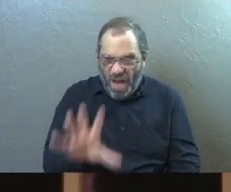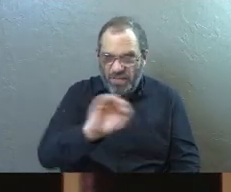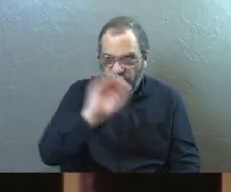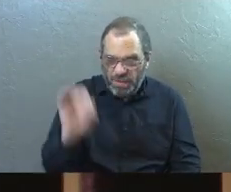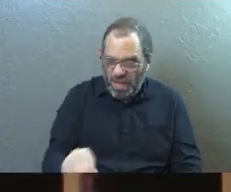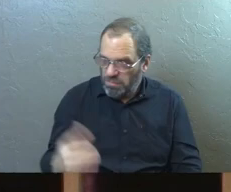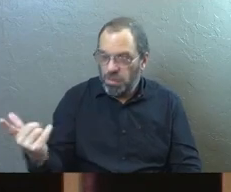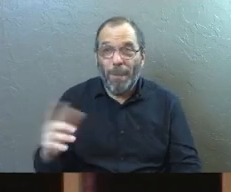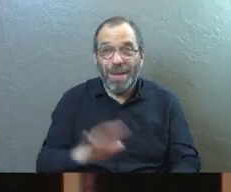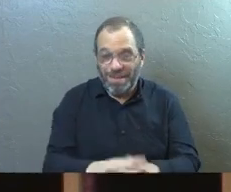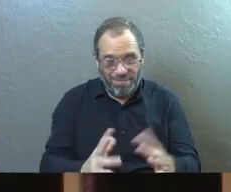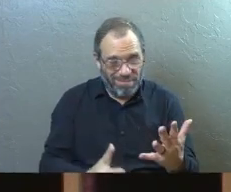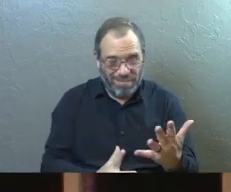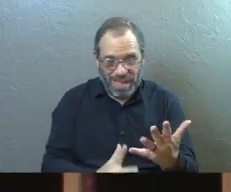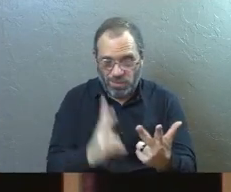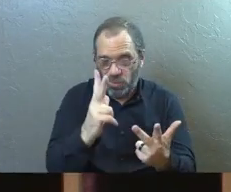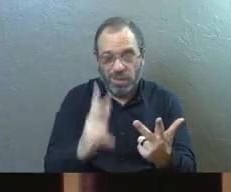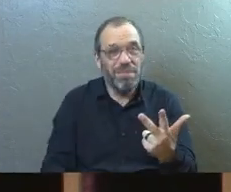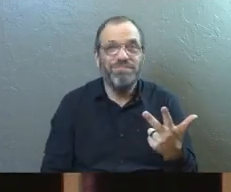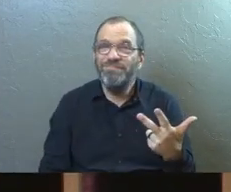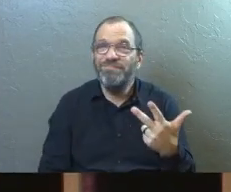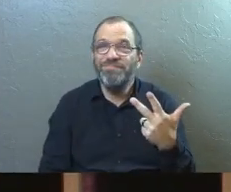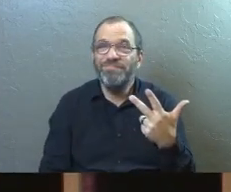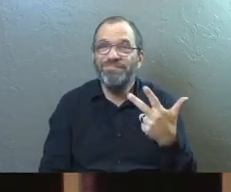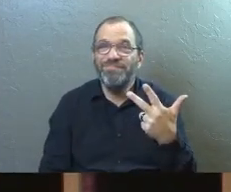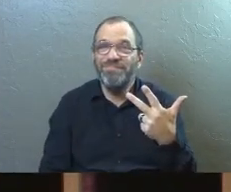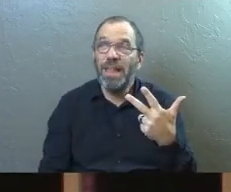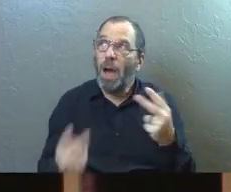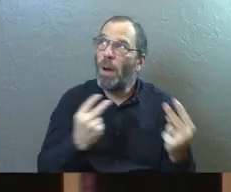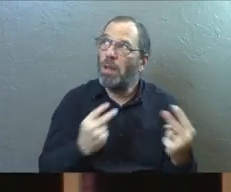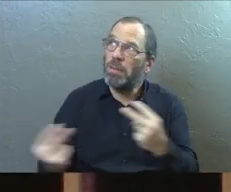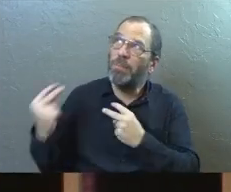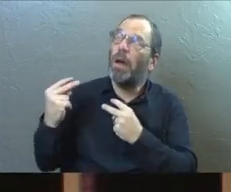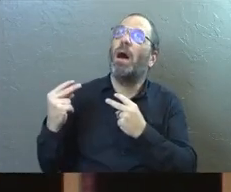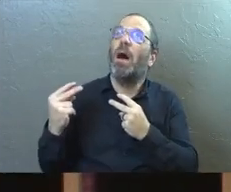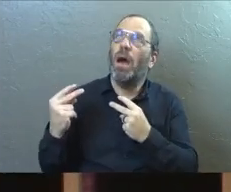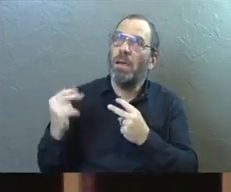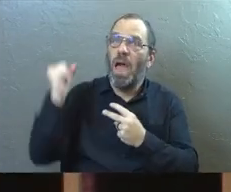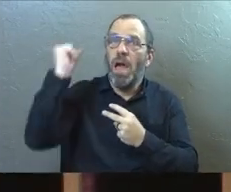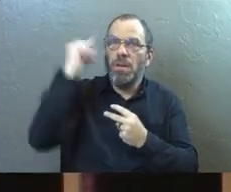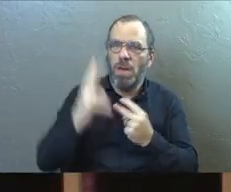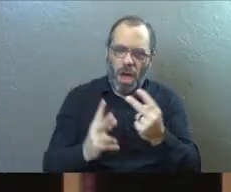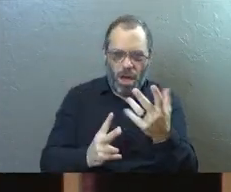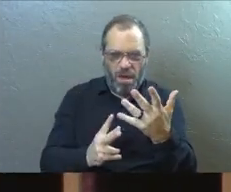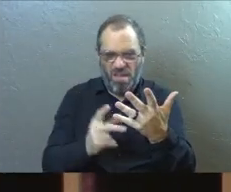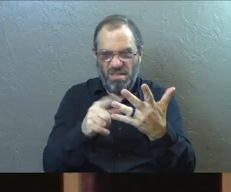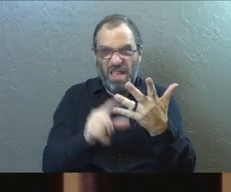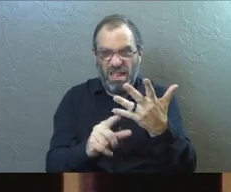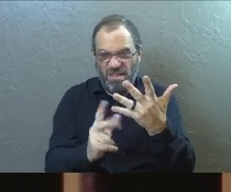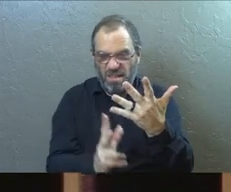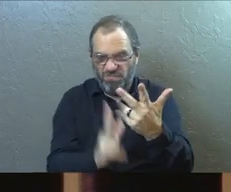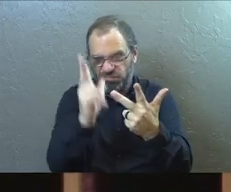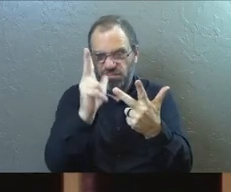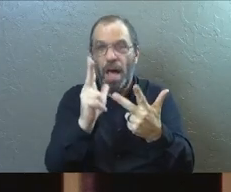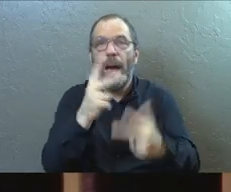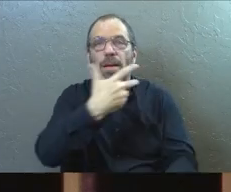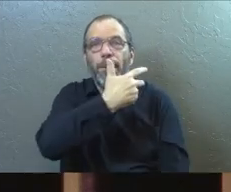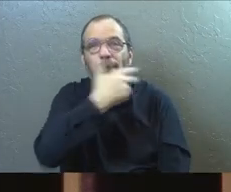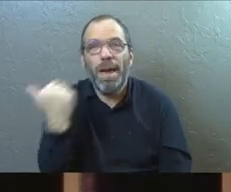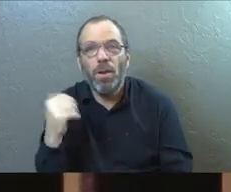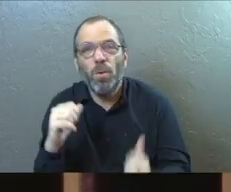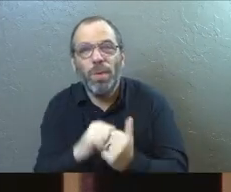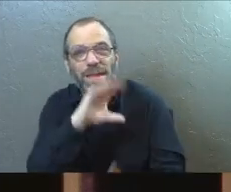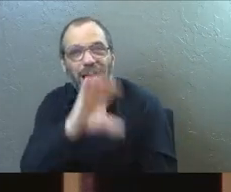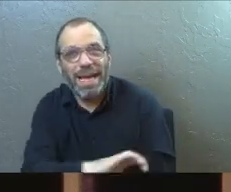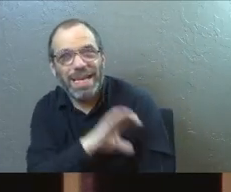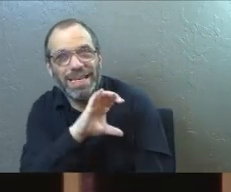But that's how the pruning goes, right? And I look back on it now and God pruned us so that we could be better in character.